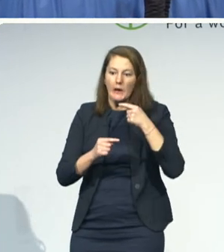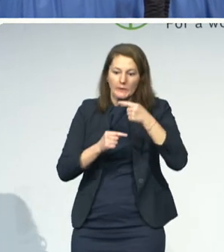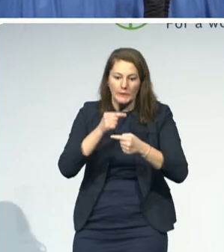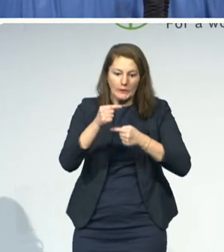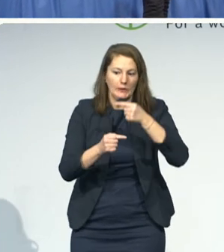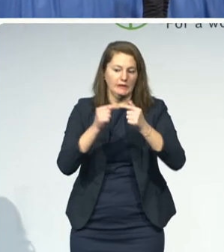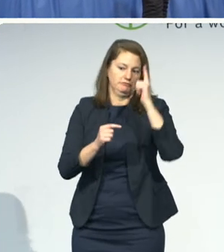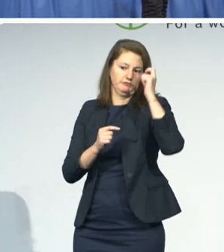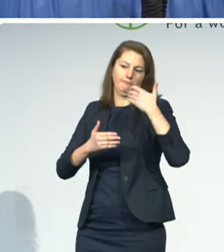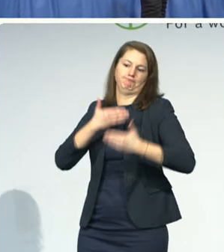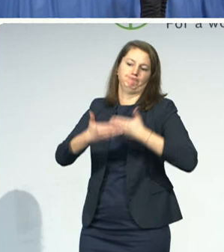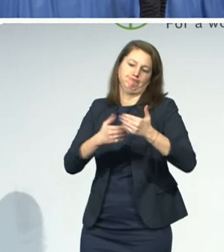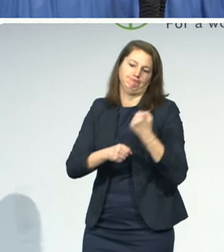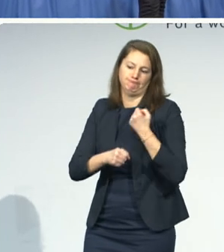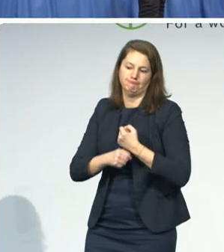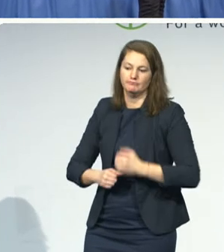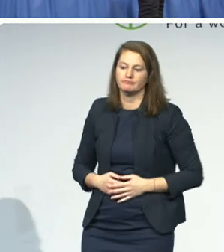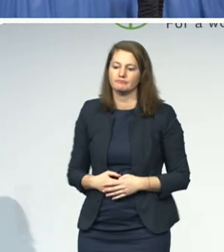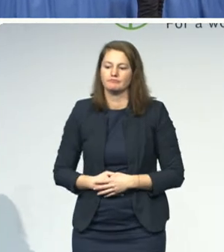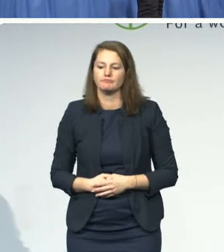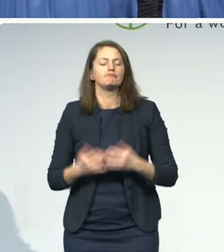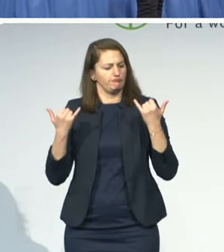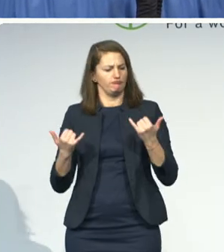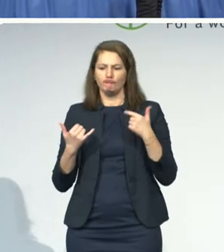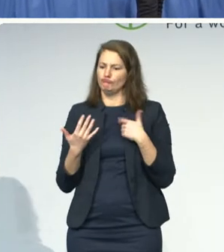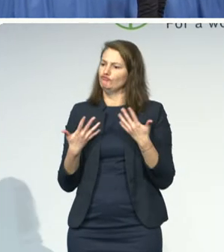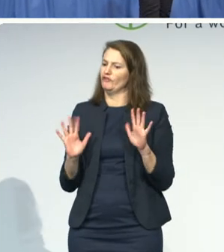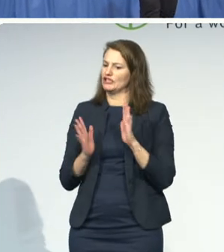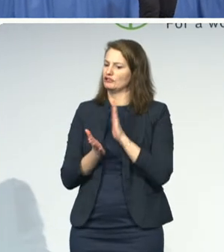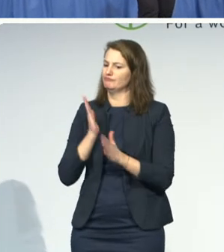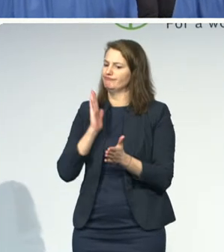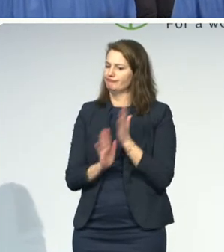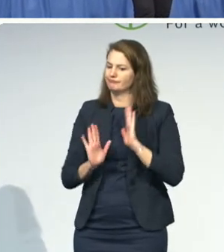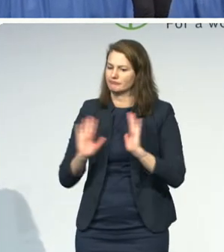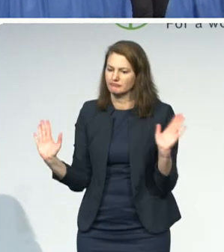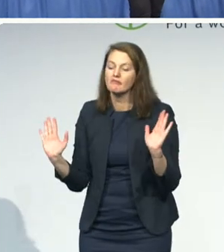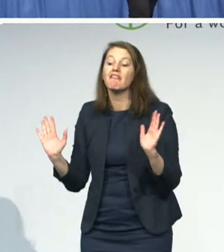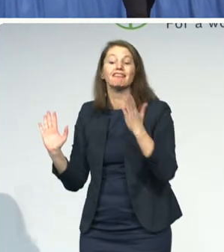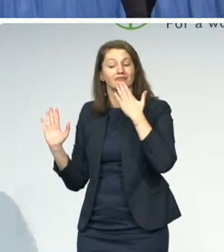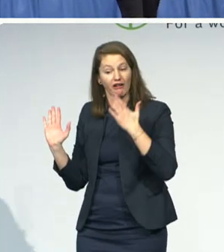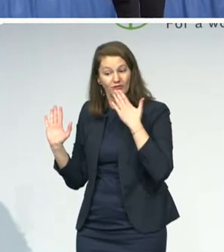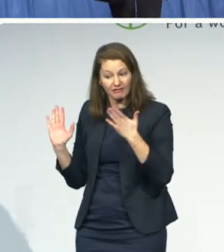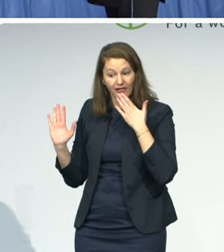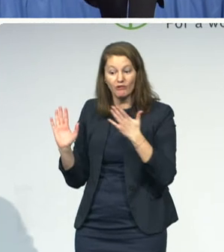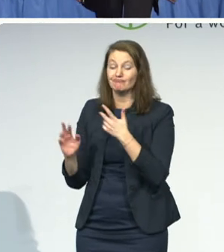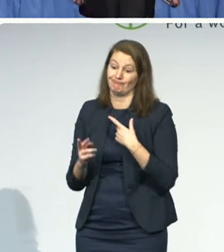that, I'm actually complete and want to say a big thank you. And I hope this was a break, kind of.